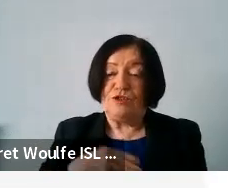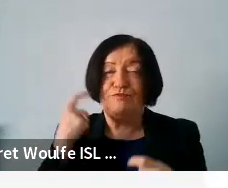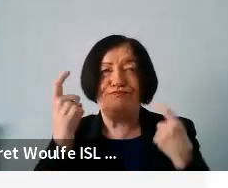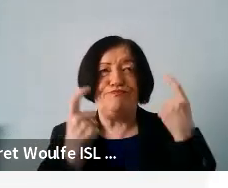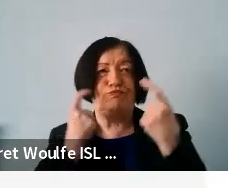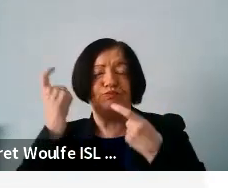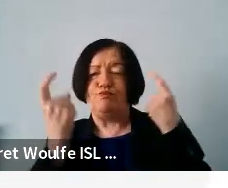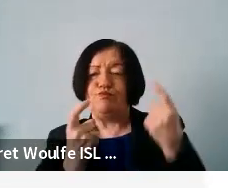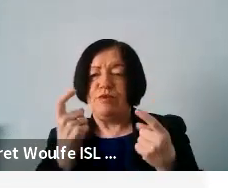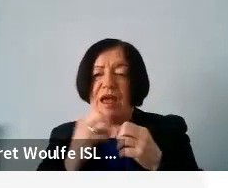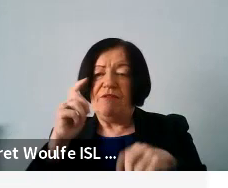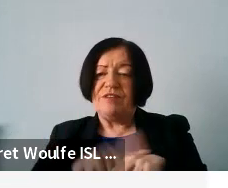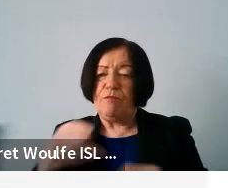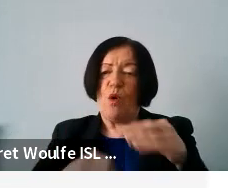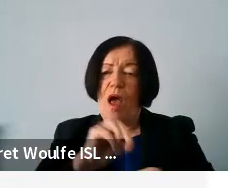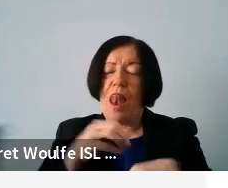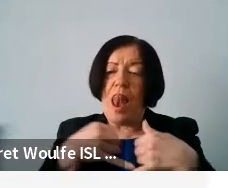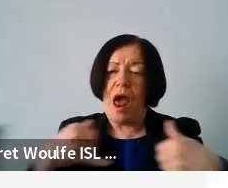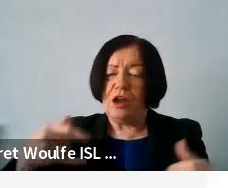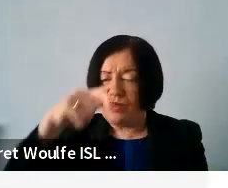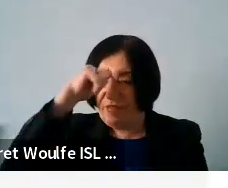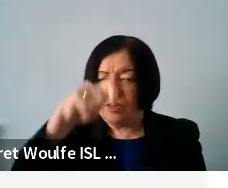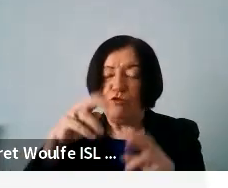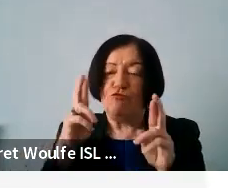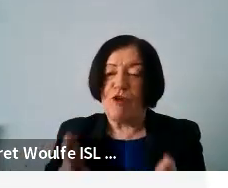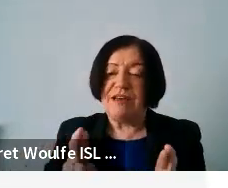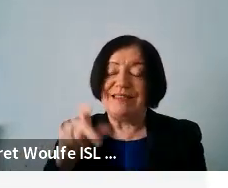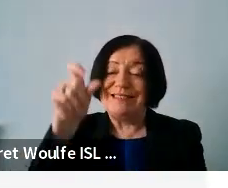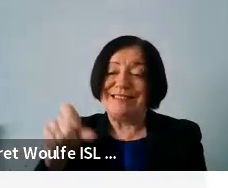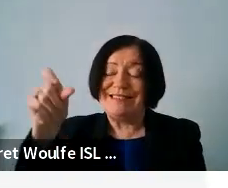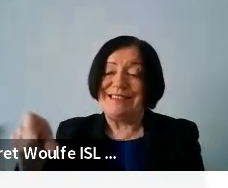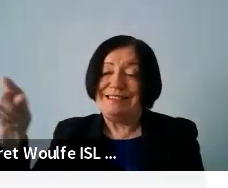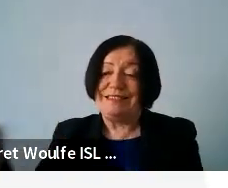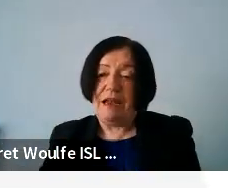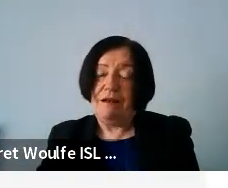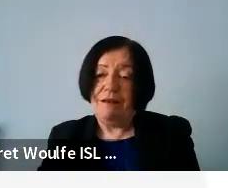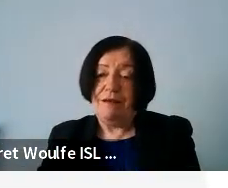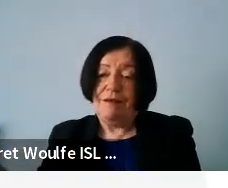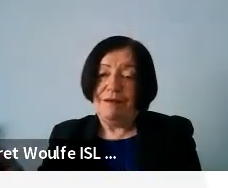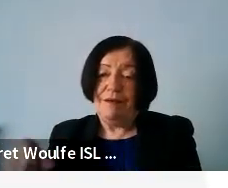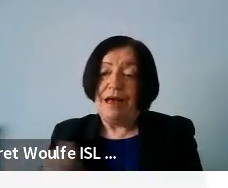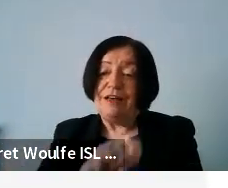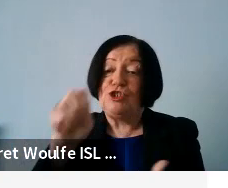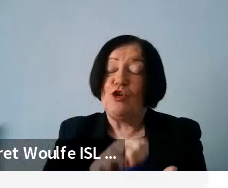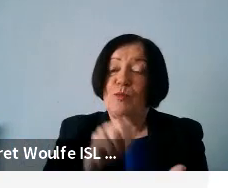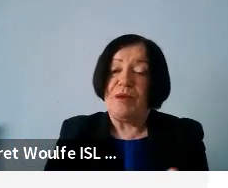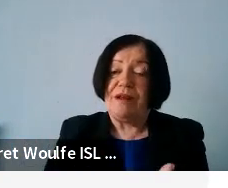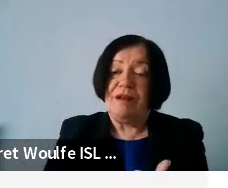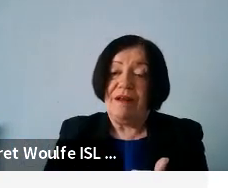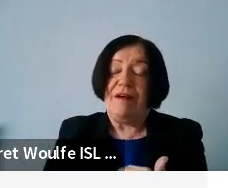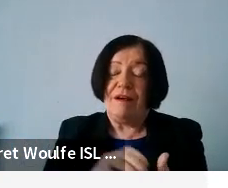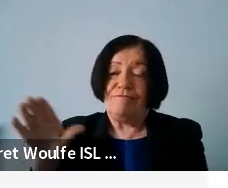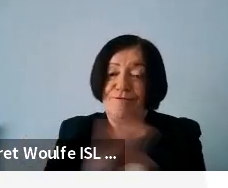if every time you go online, you think that your rights as a citizen, as a European, are sufficiently